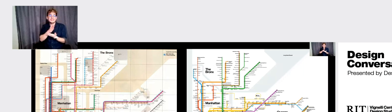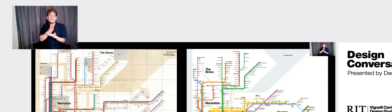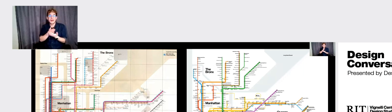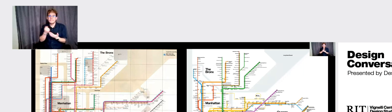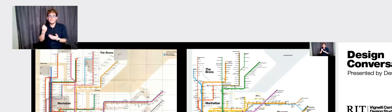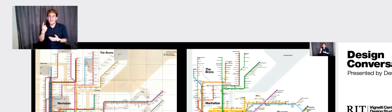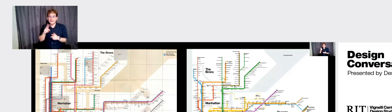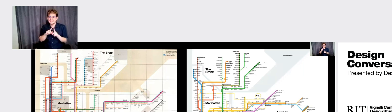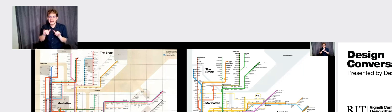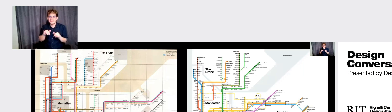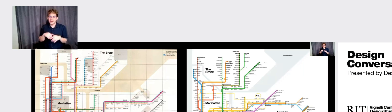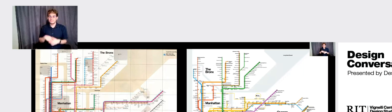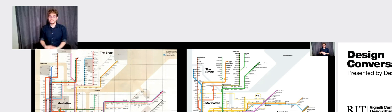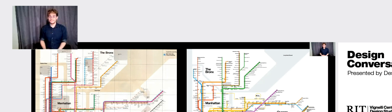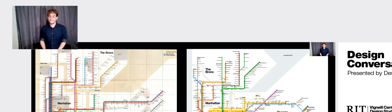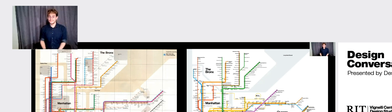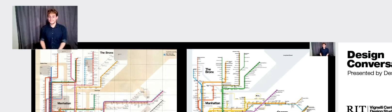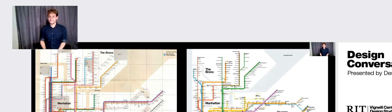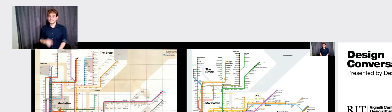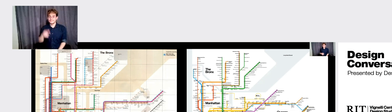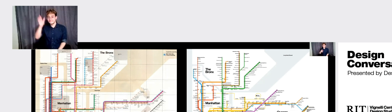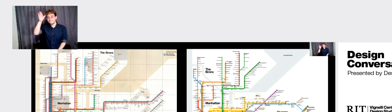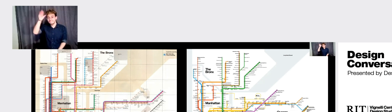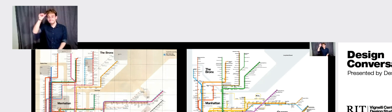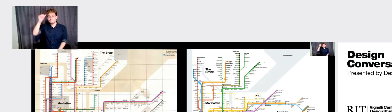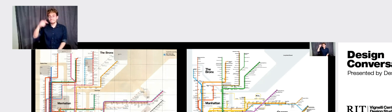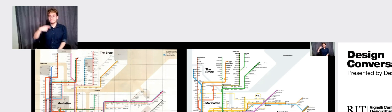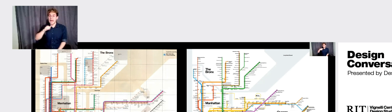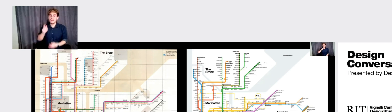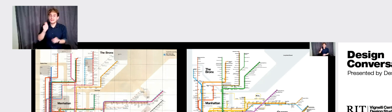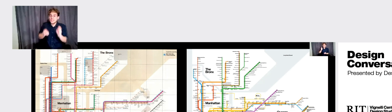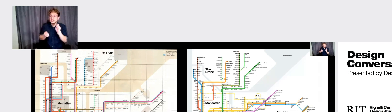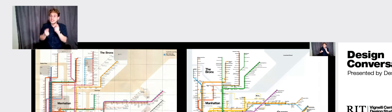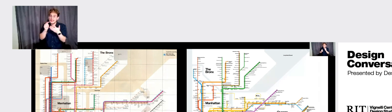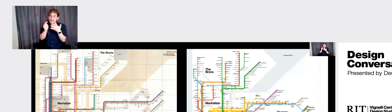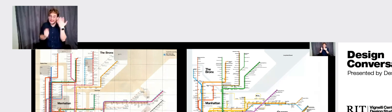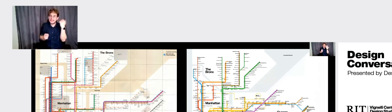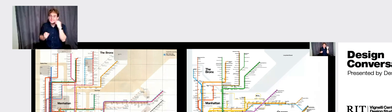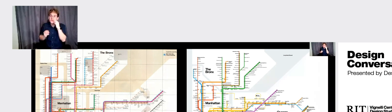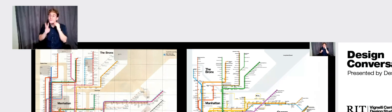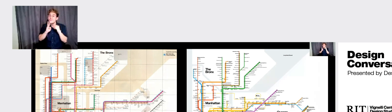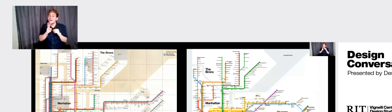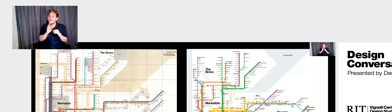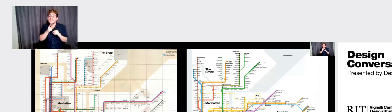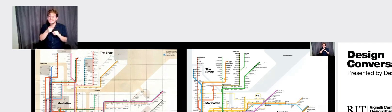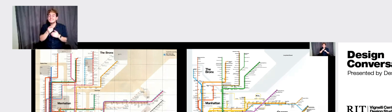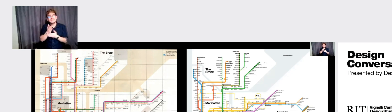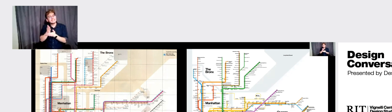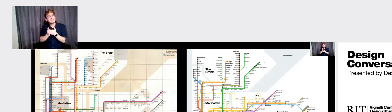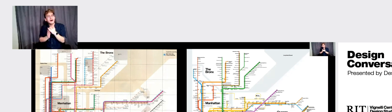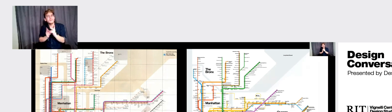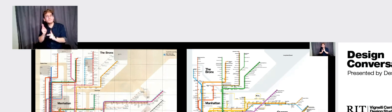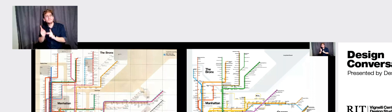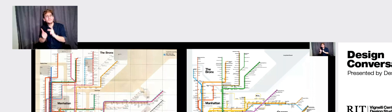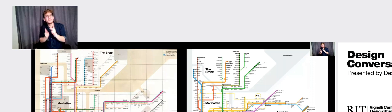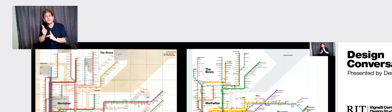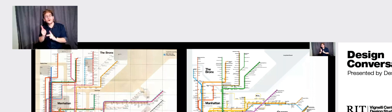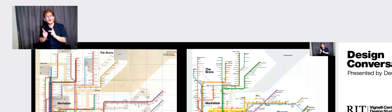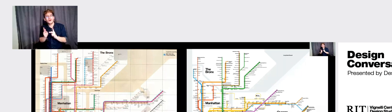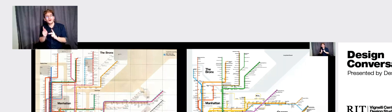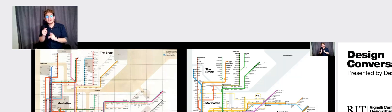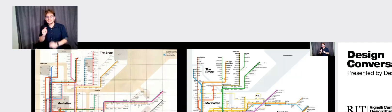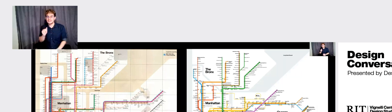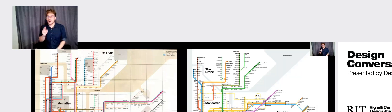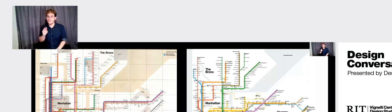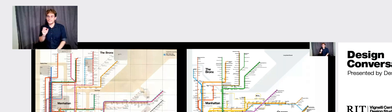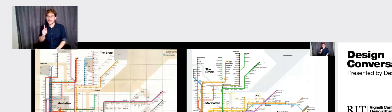the same time being kind of bold about other, other decisions he made. So the water, for example, that some people, Tarnak, uh, like to